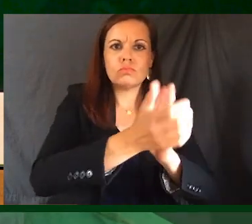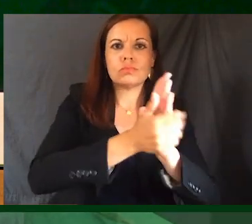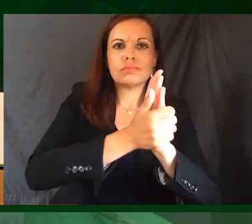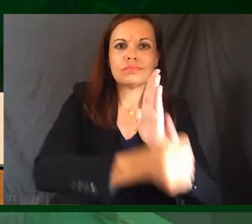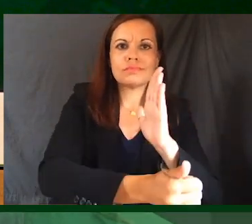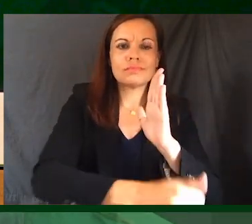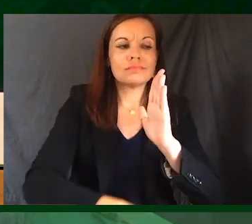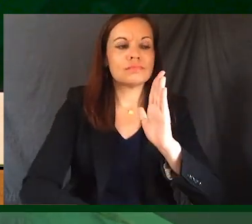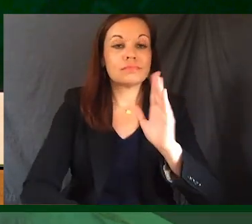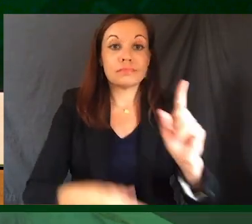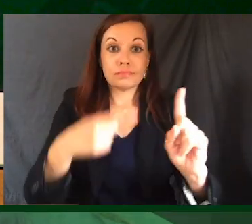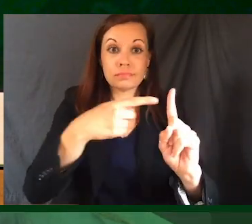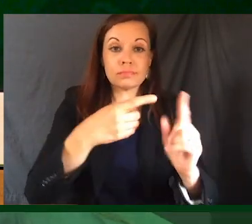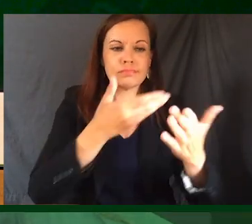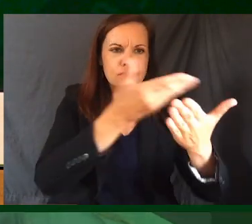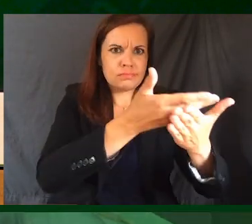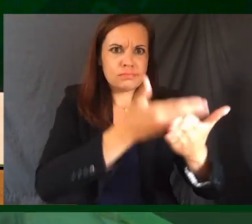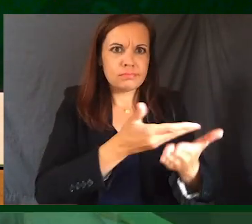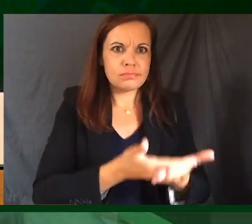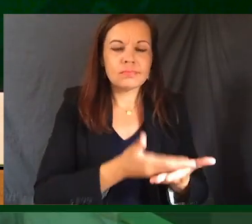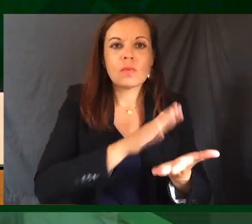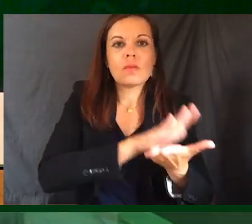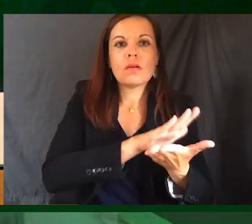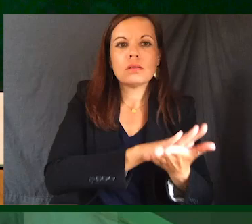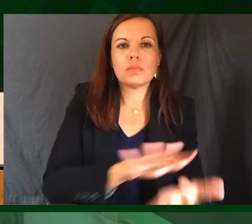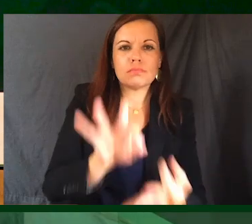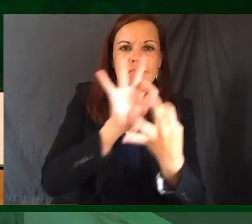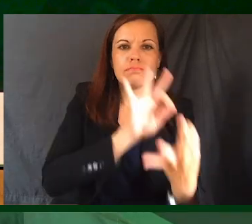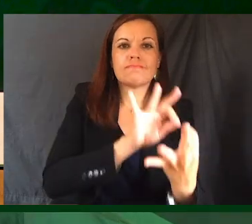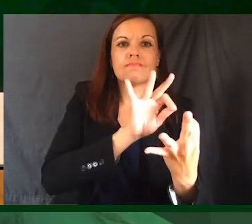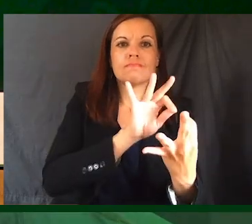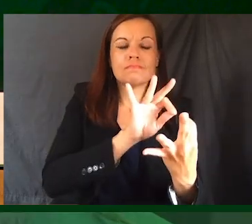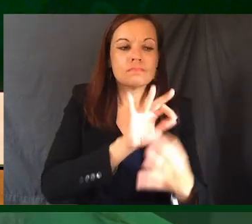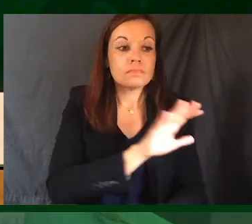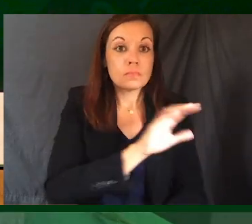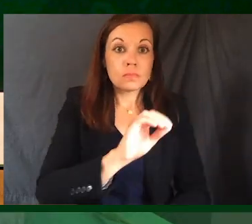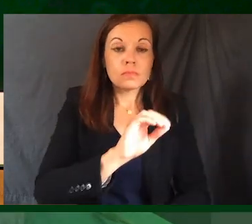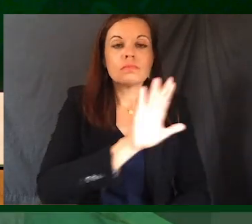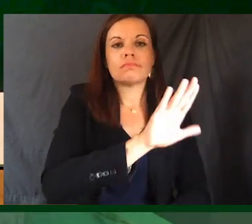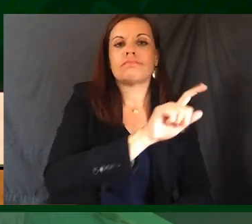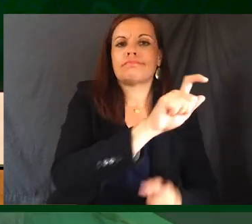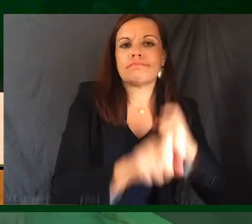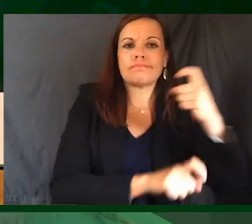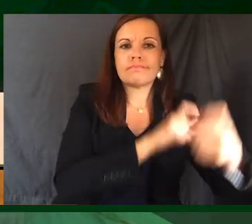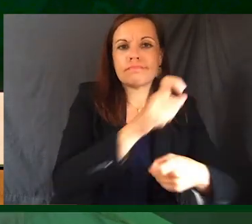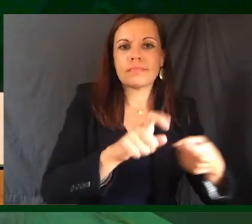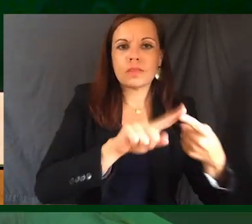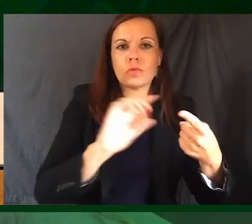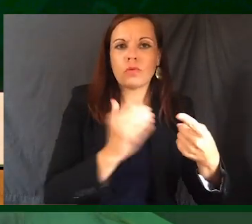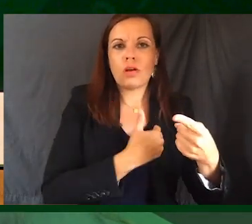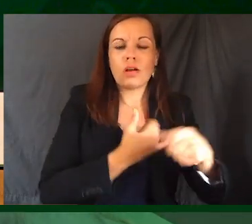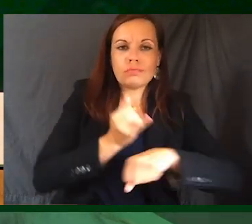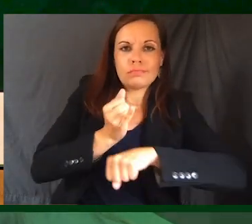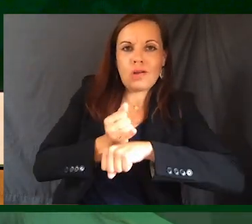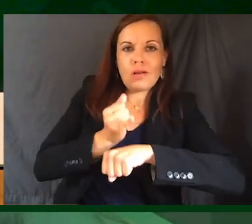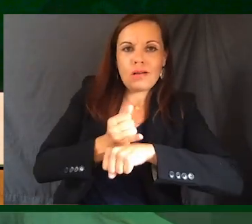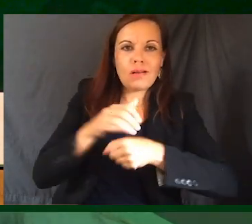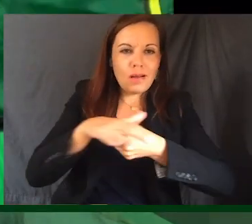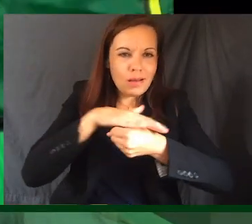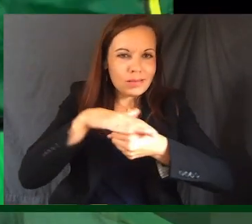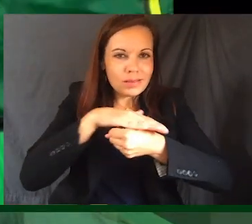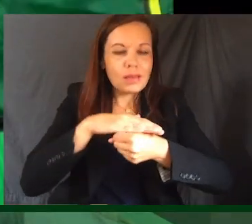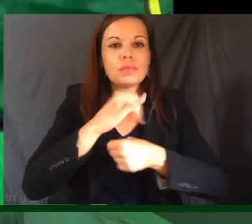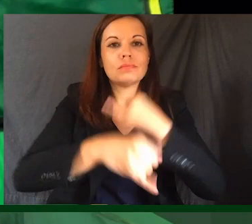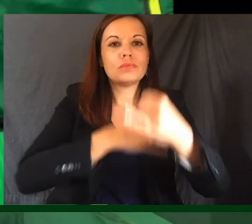demonstrated academic excellence, and has made an outstanding contribution to the on-campus international community.